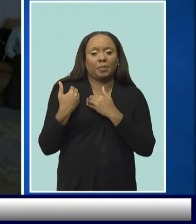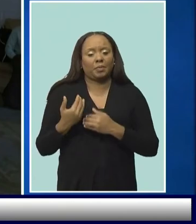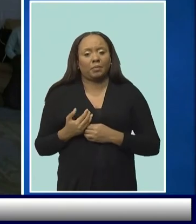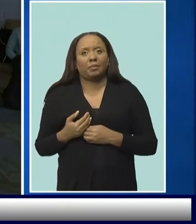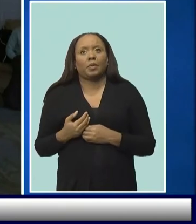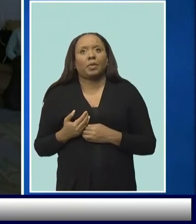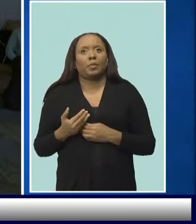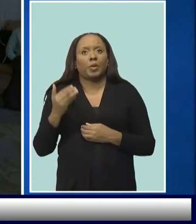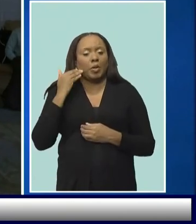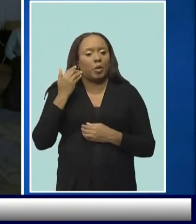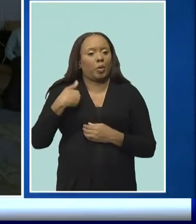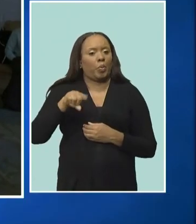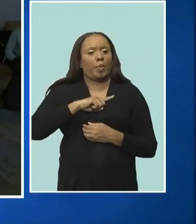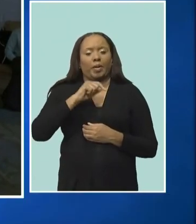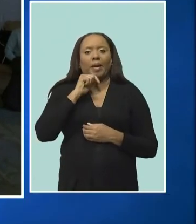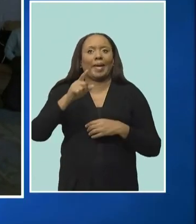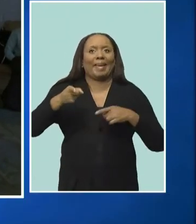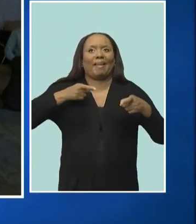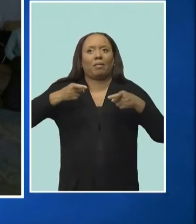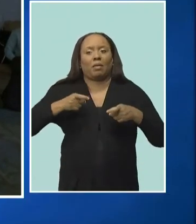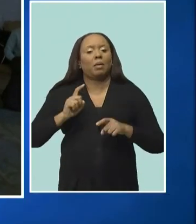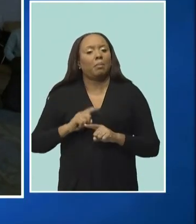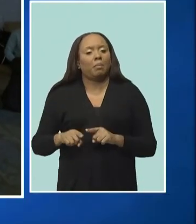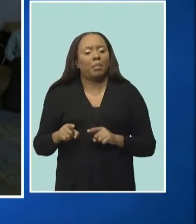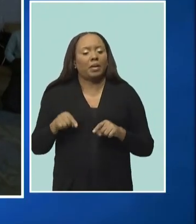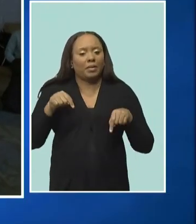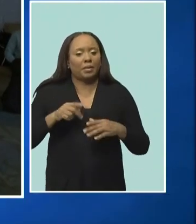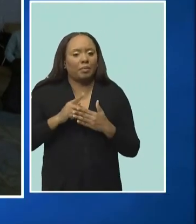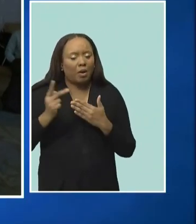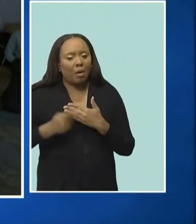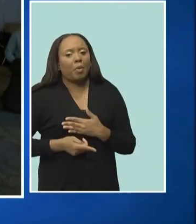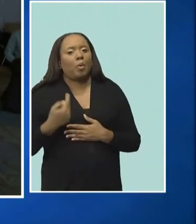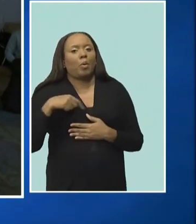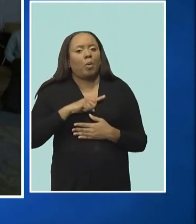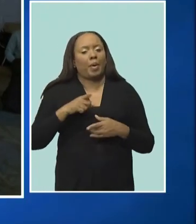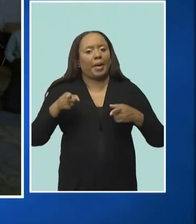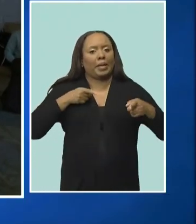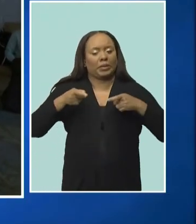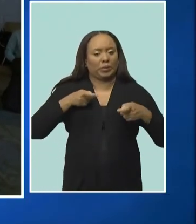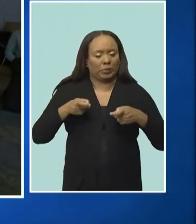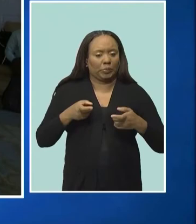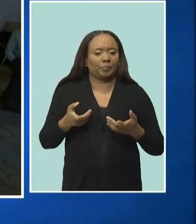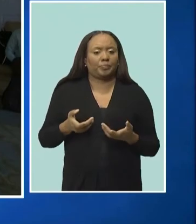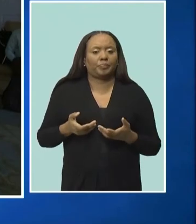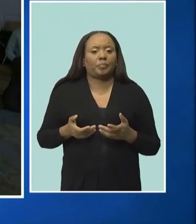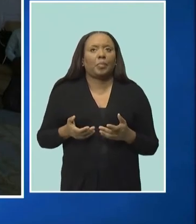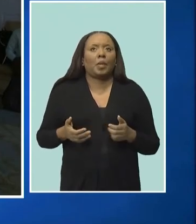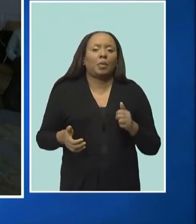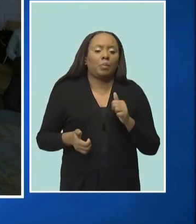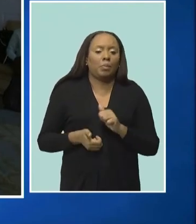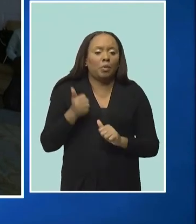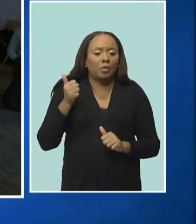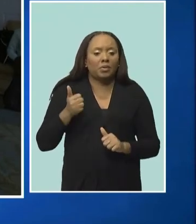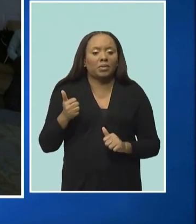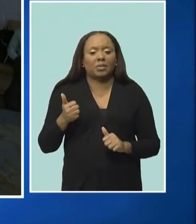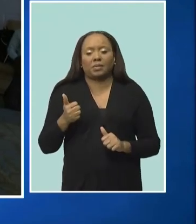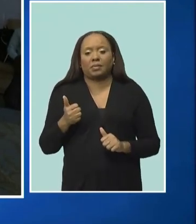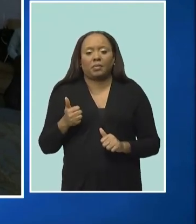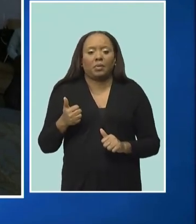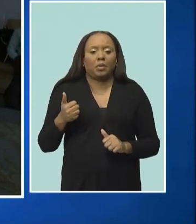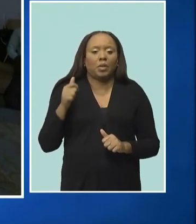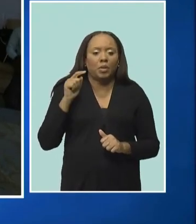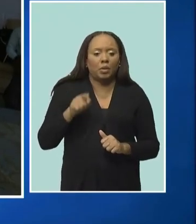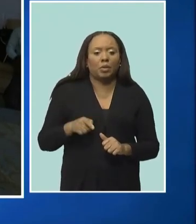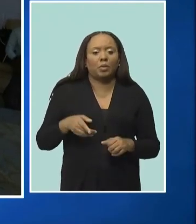in control of so many things, this is something you are in control of. Because for the majority of the aspects of the program you have to complete, you